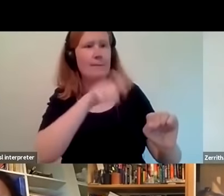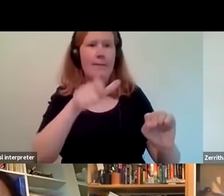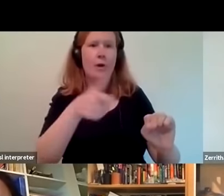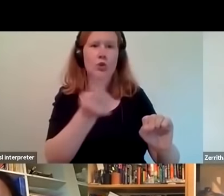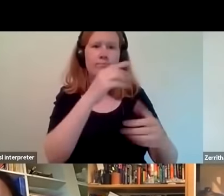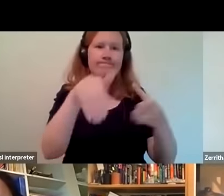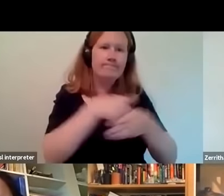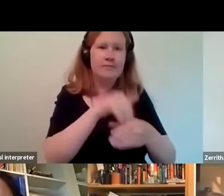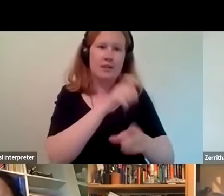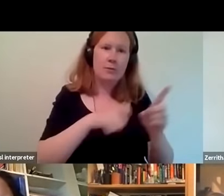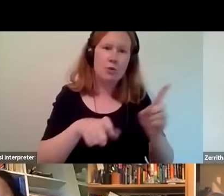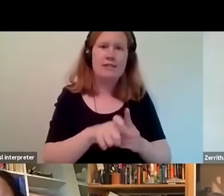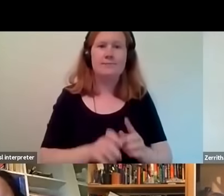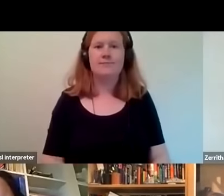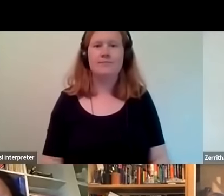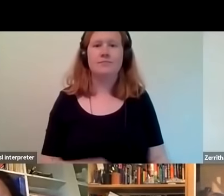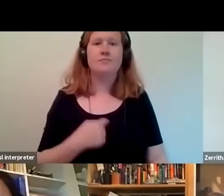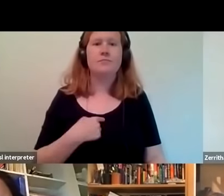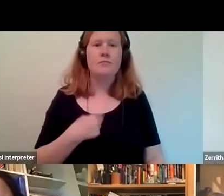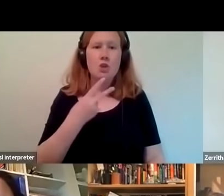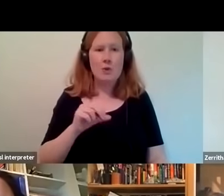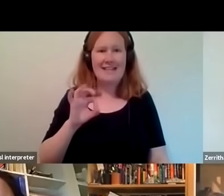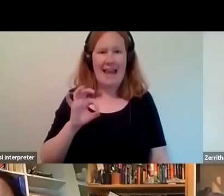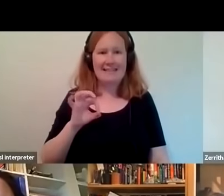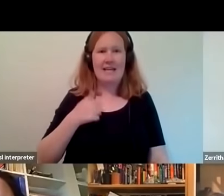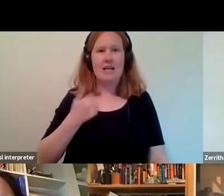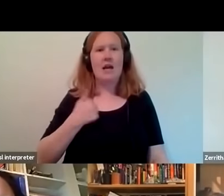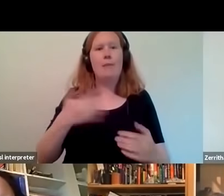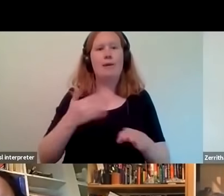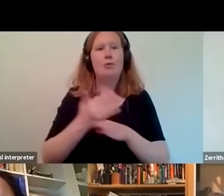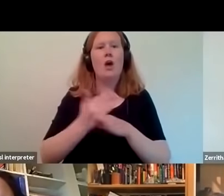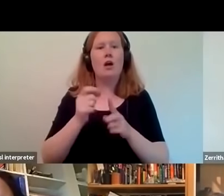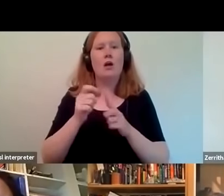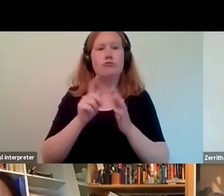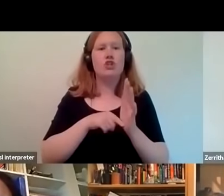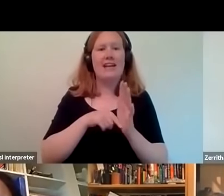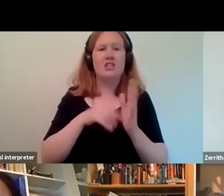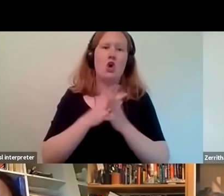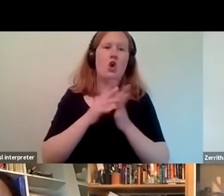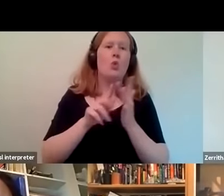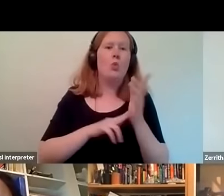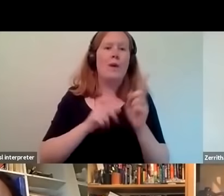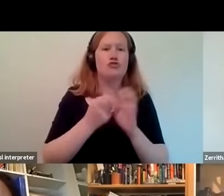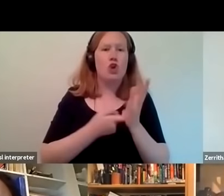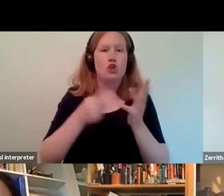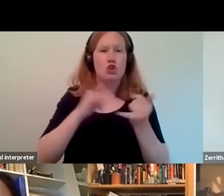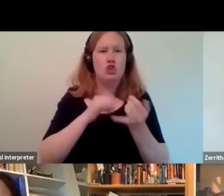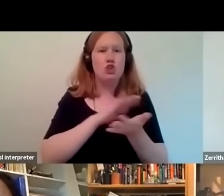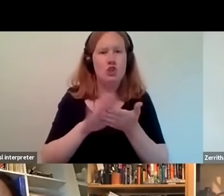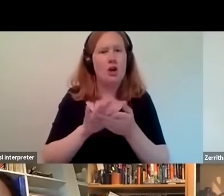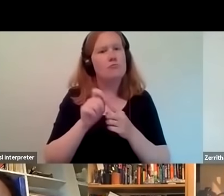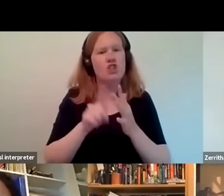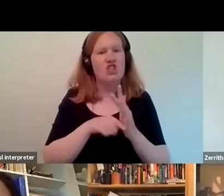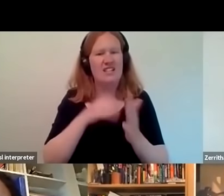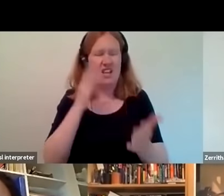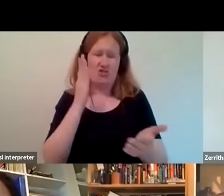i'd recently in 2018 i i'd worked on the windrush project um for brent council and again that was a project that was really rooted in the